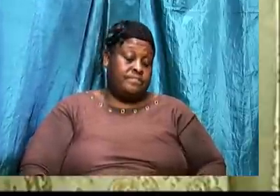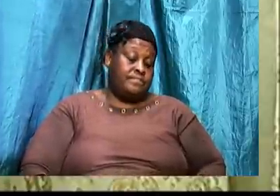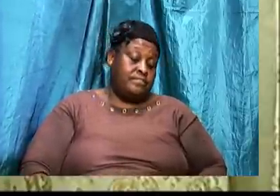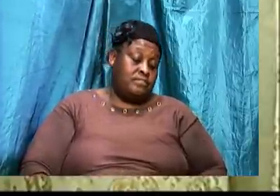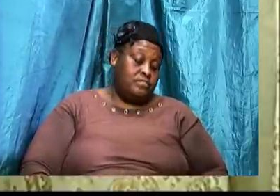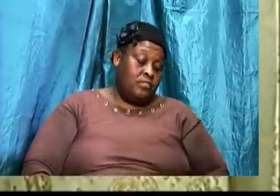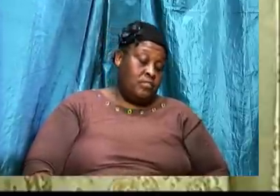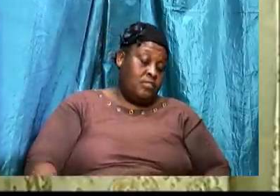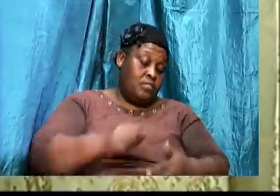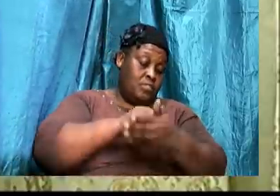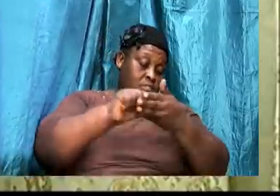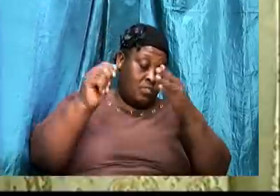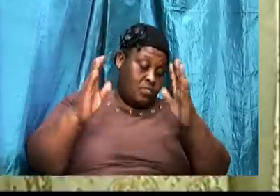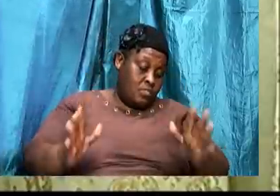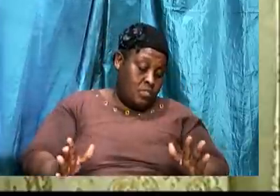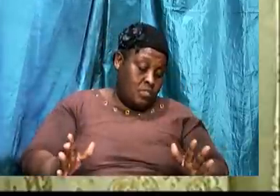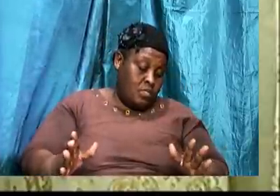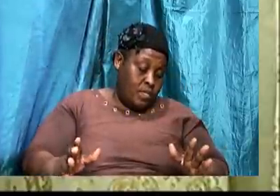Saints and brethren.